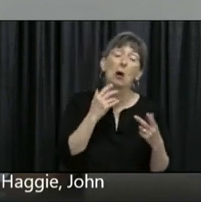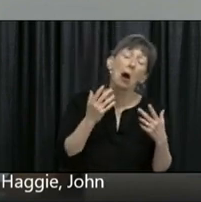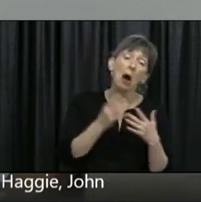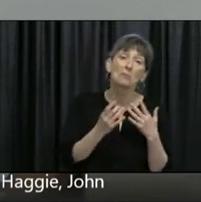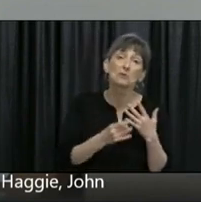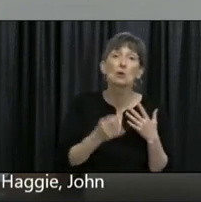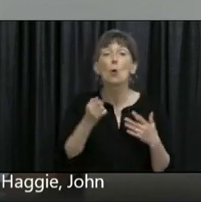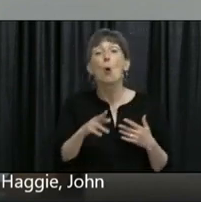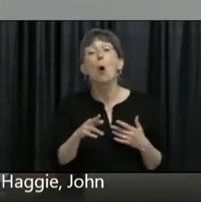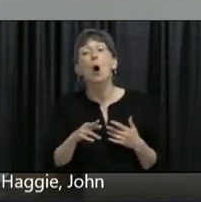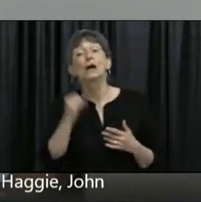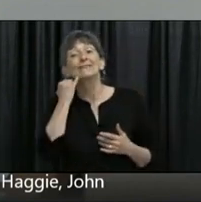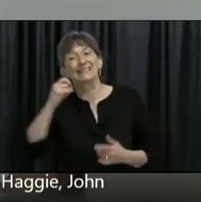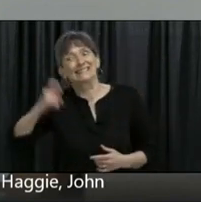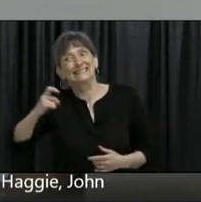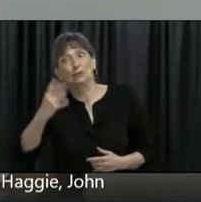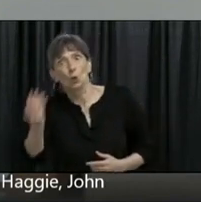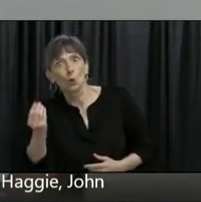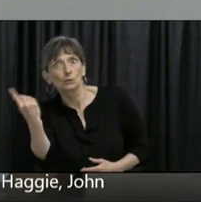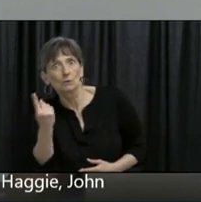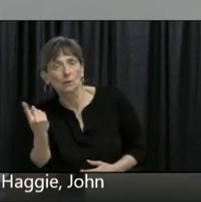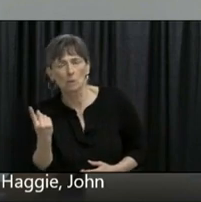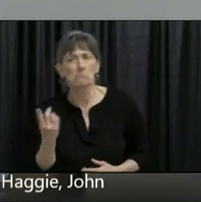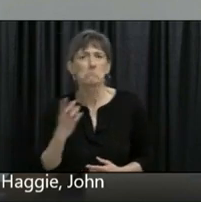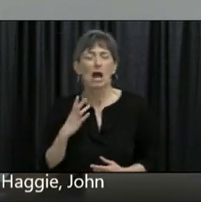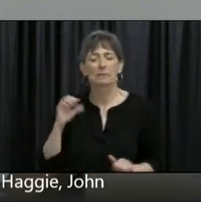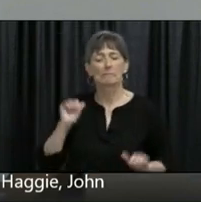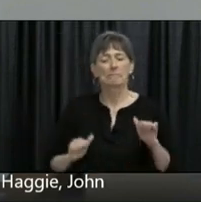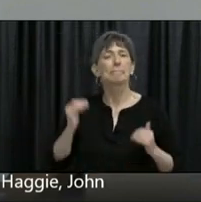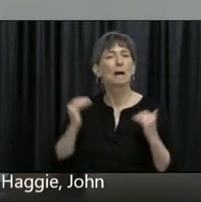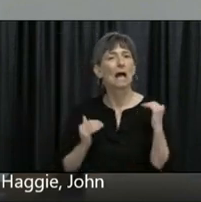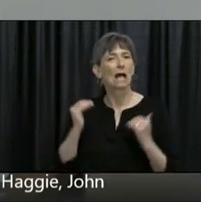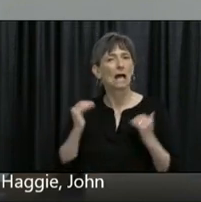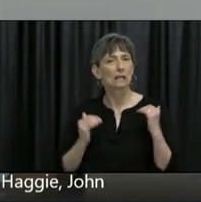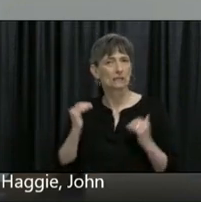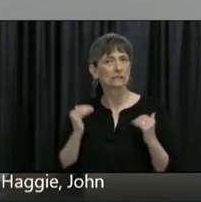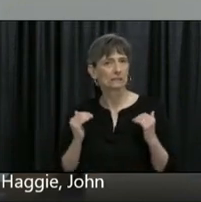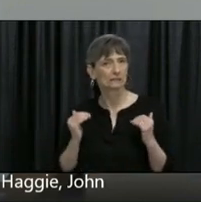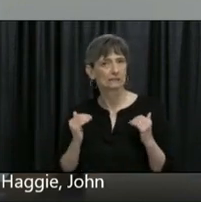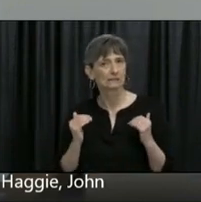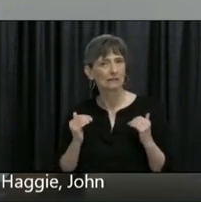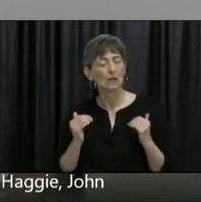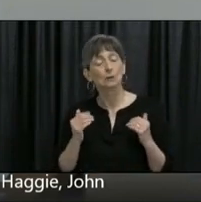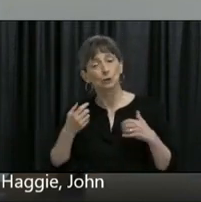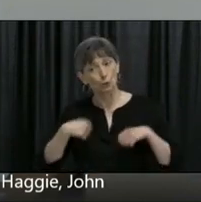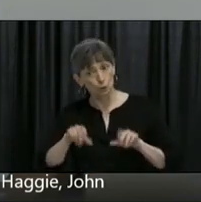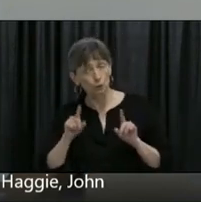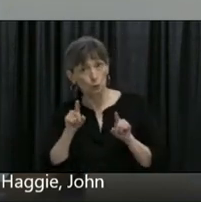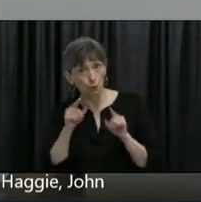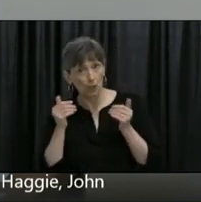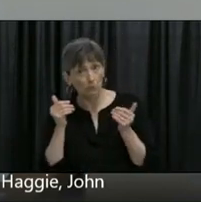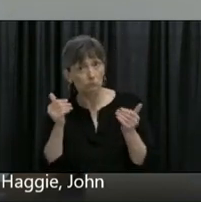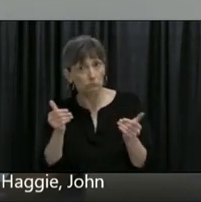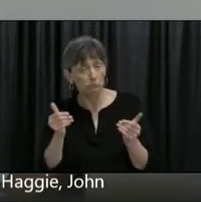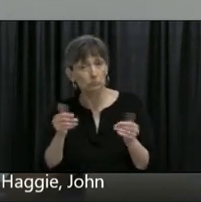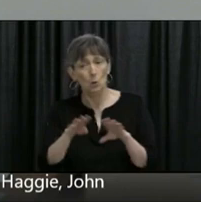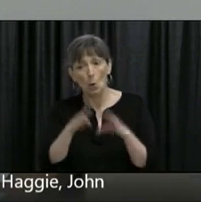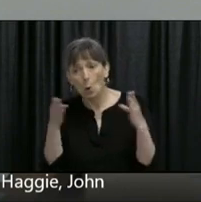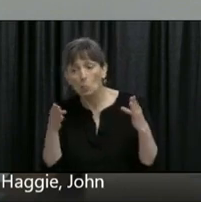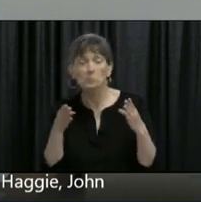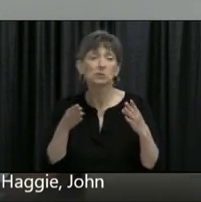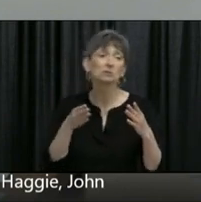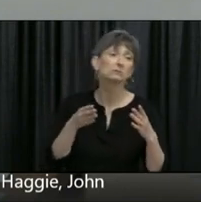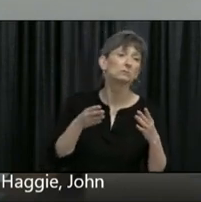and it's there for you to exercise and it's there to help stimulate the economy and and bring us a little bit nearer whatever our future